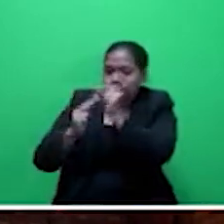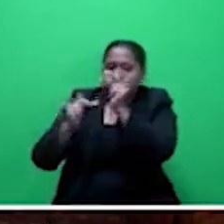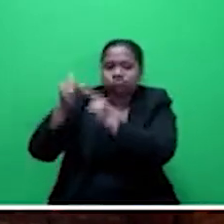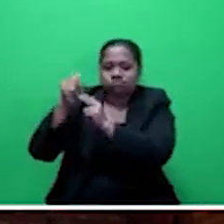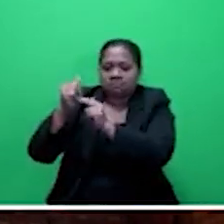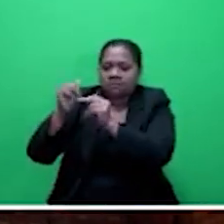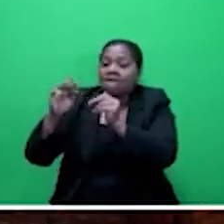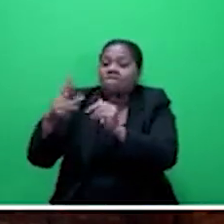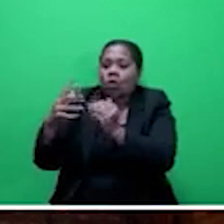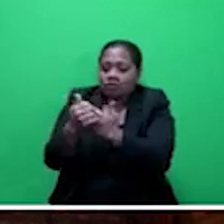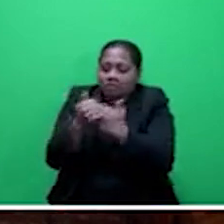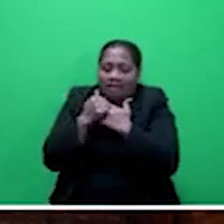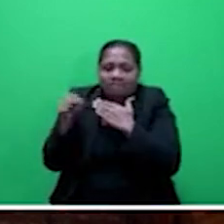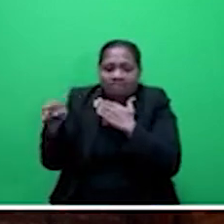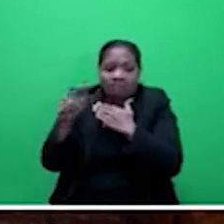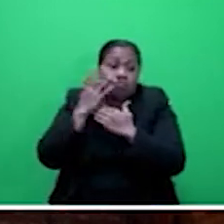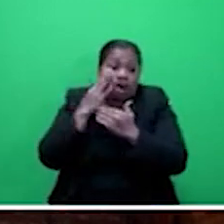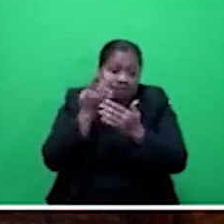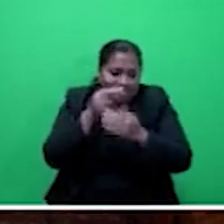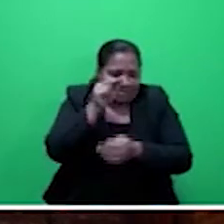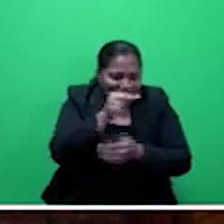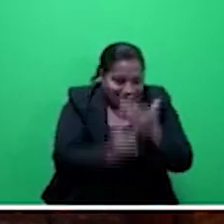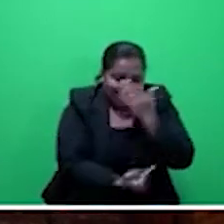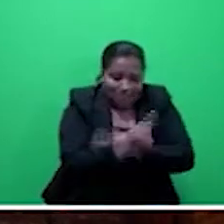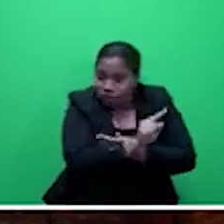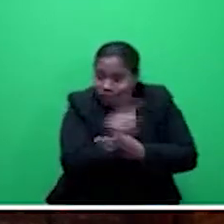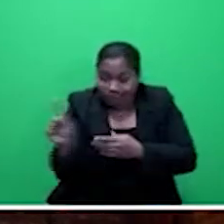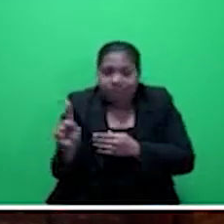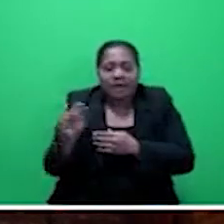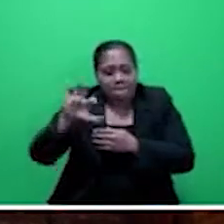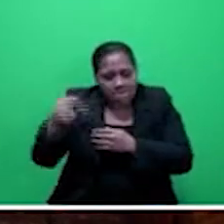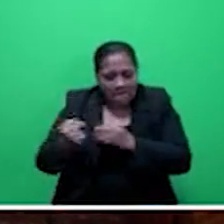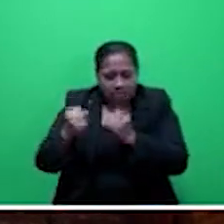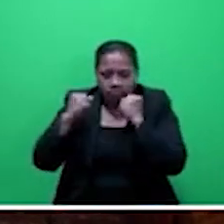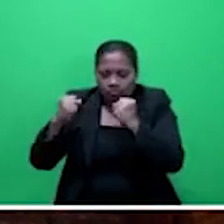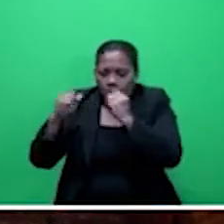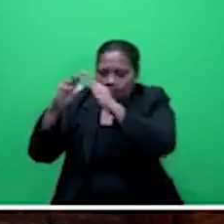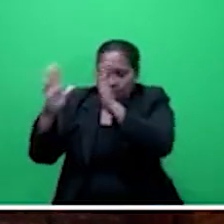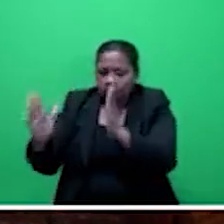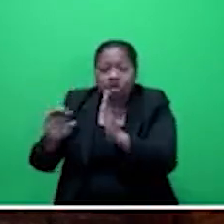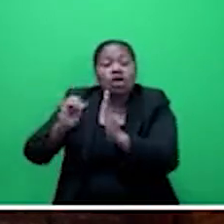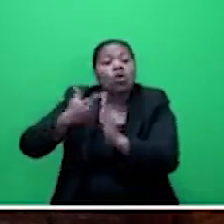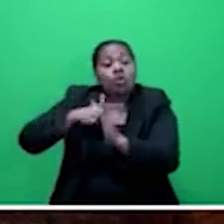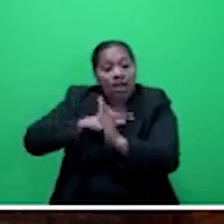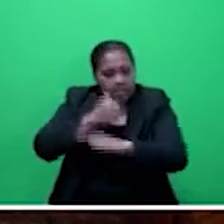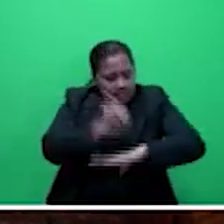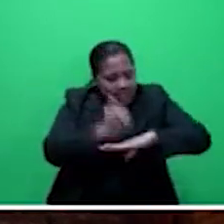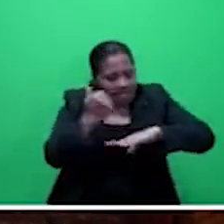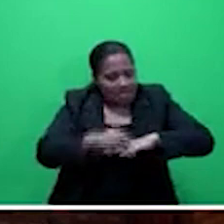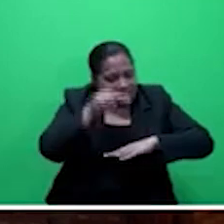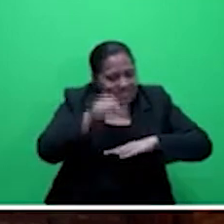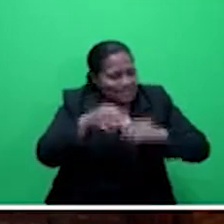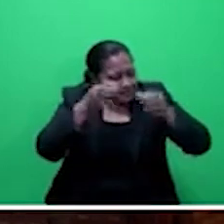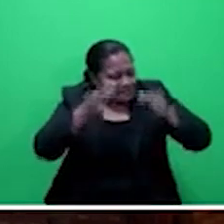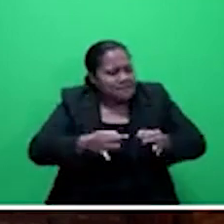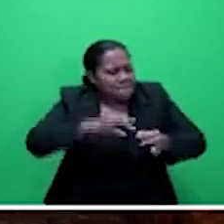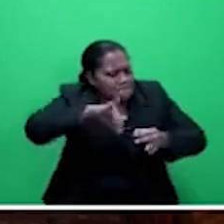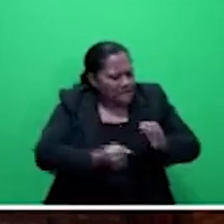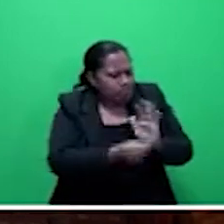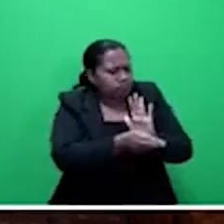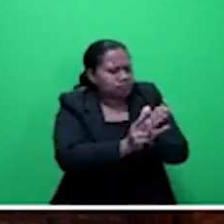does arise, Mr Speaker. And that is why the government decided to review this project. We,